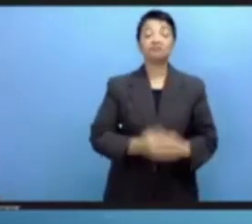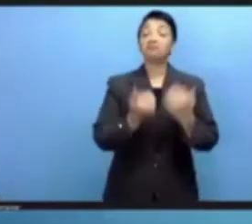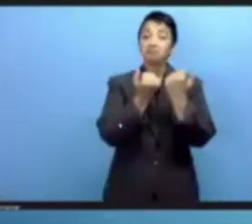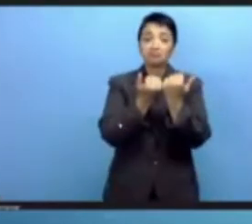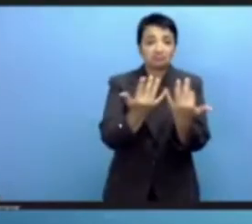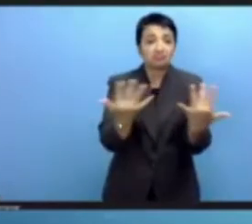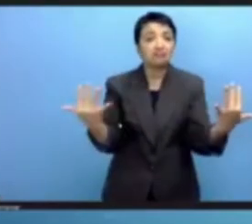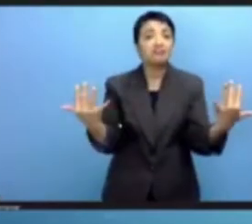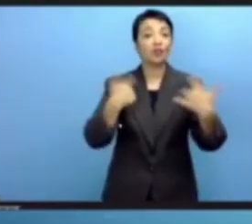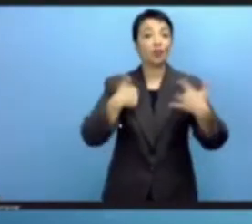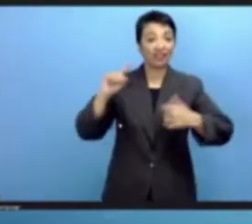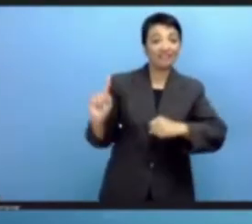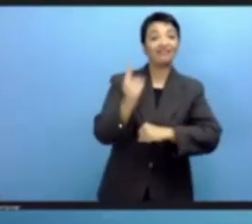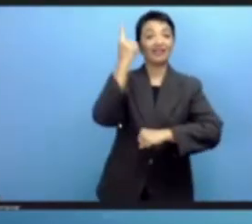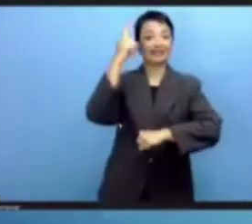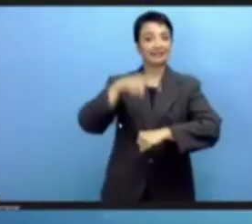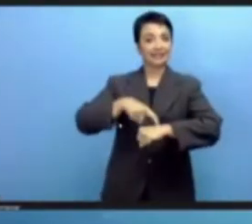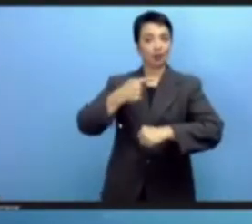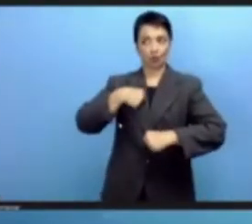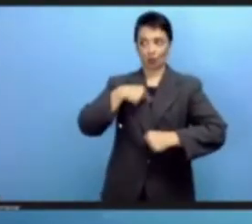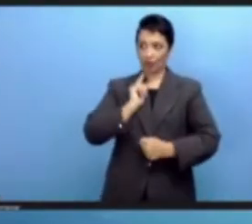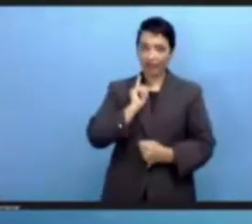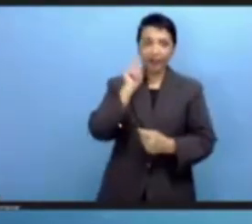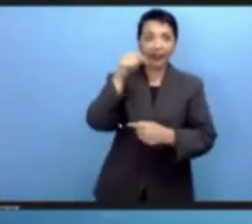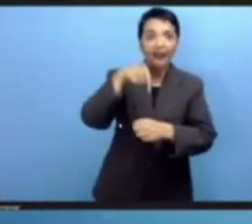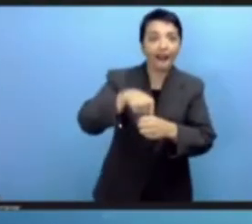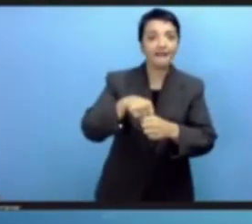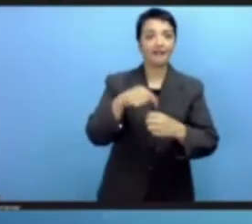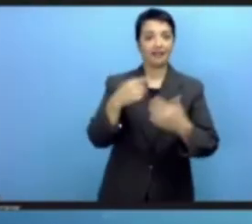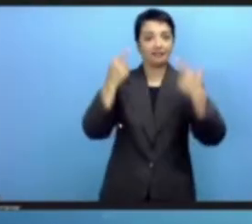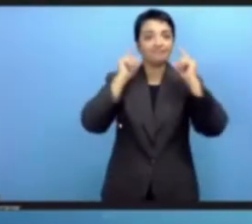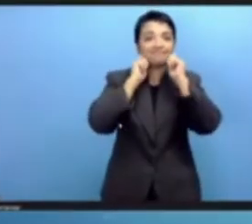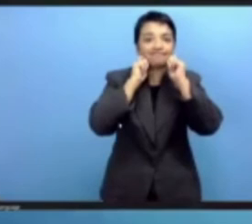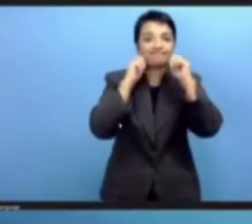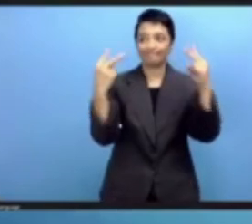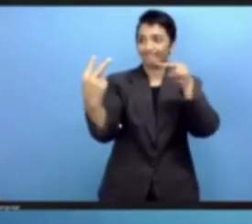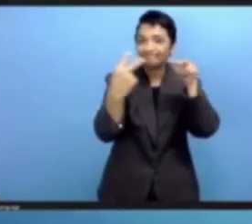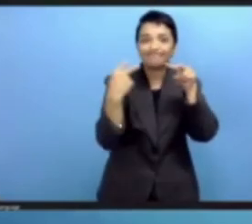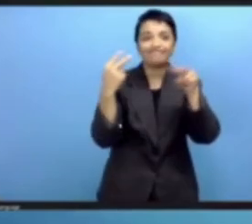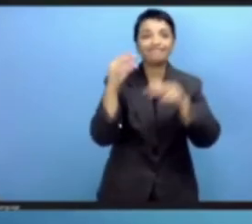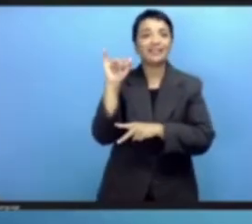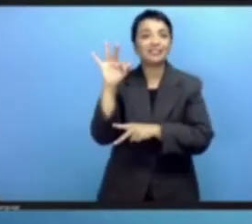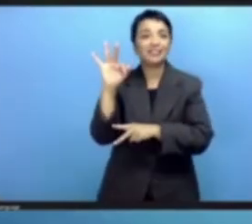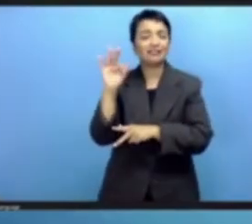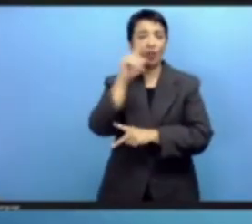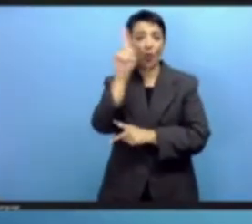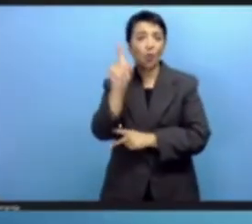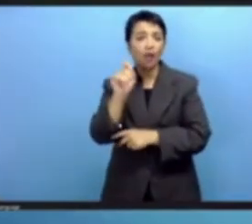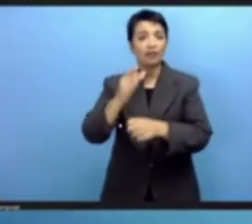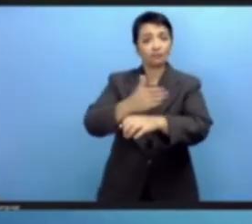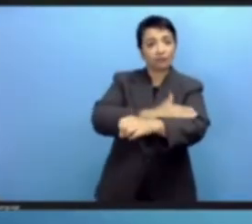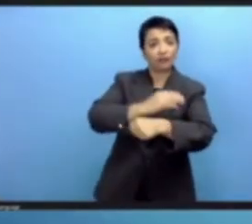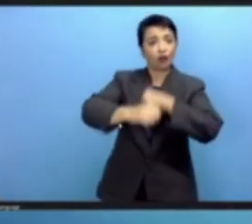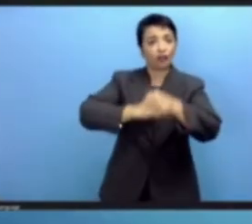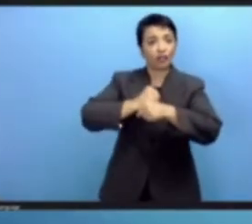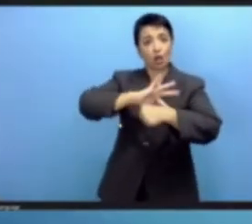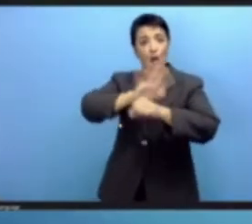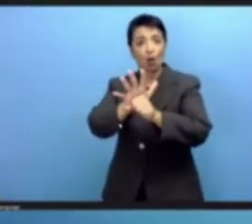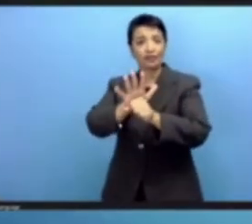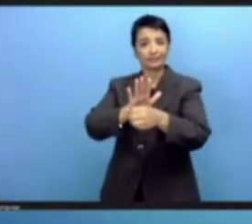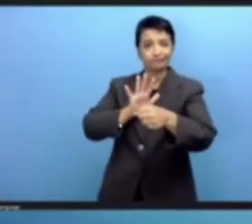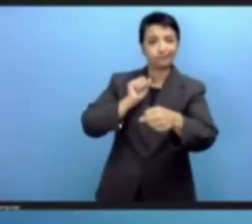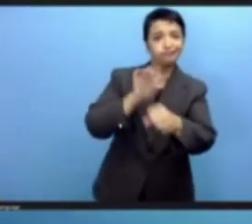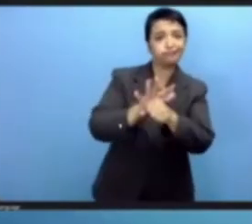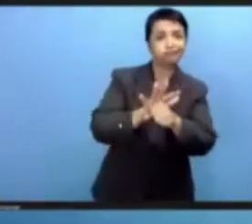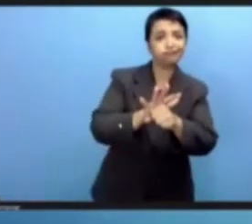IGF that we attend in person after the pandemic effects hit us all in different ways. This IGF has the imprint